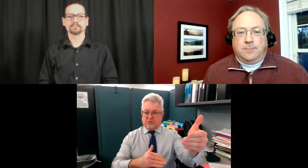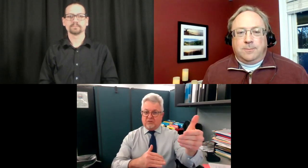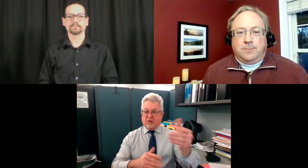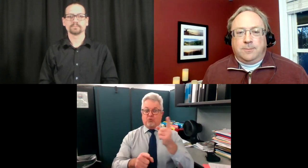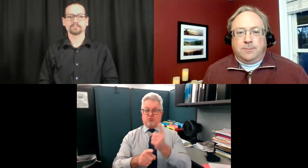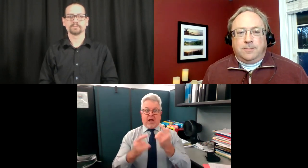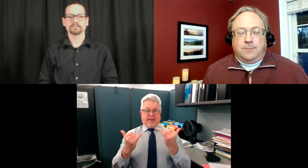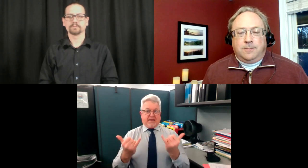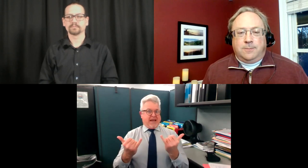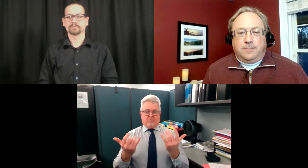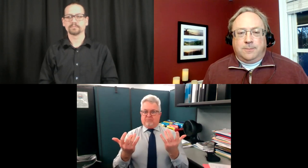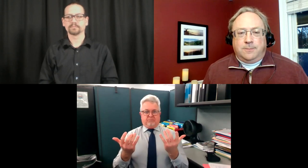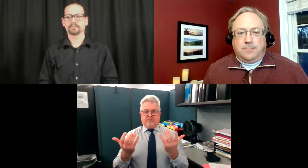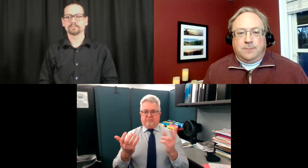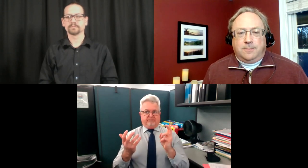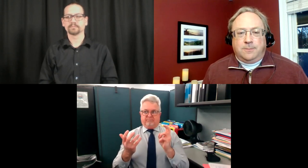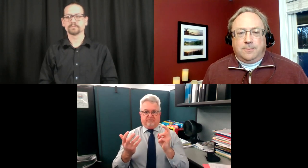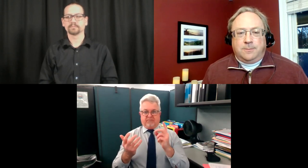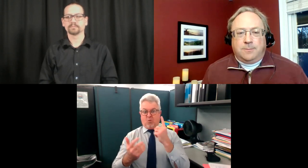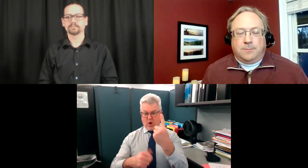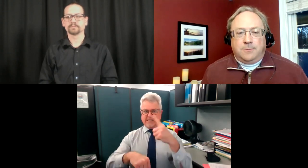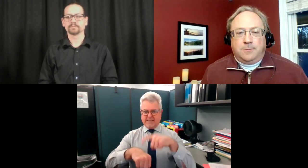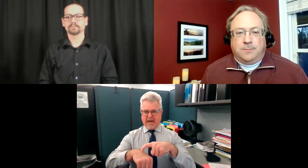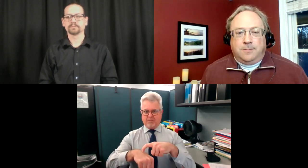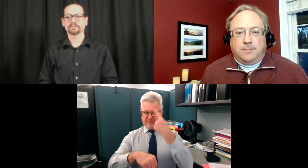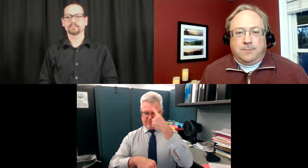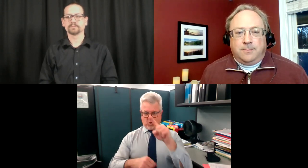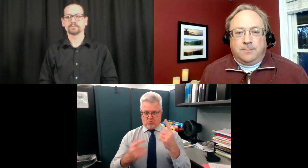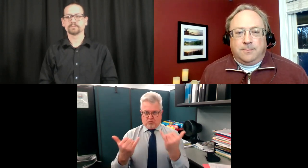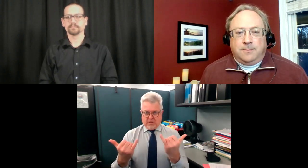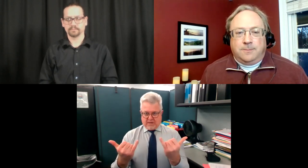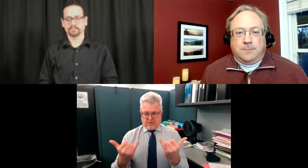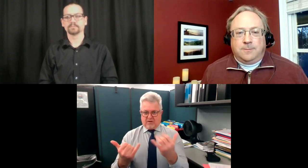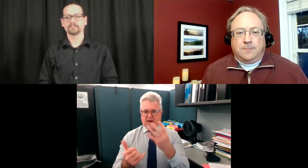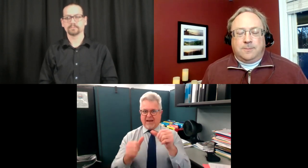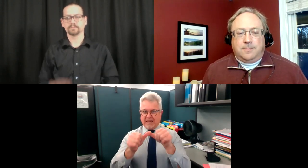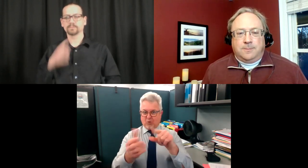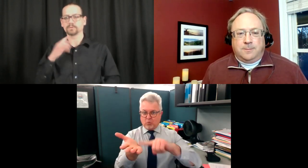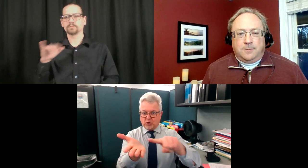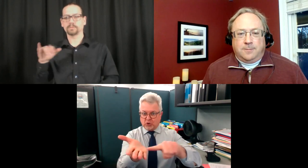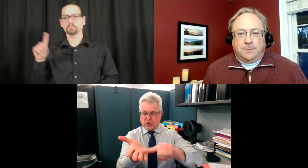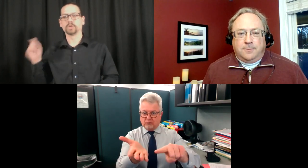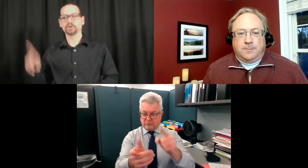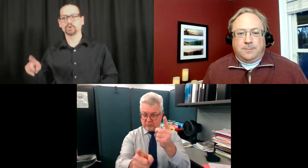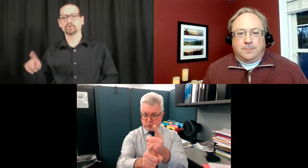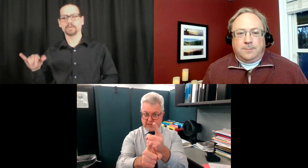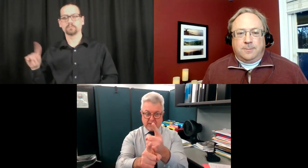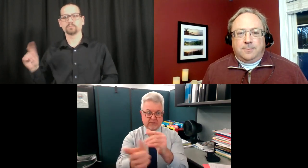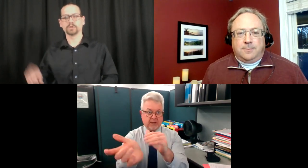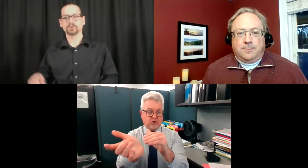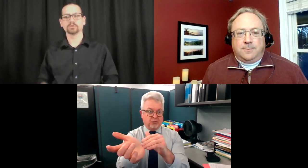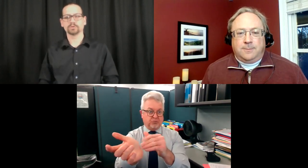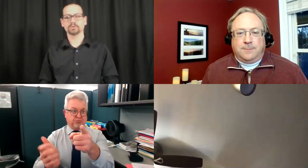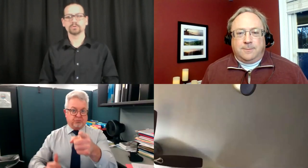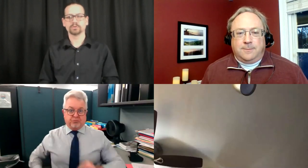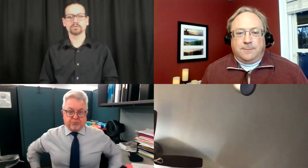Okay. We won't know the results of this vaccine. It's a one-time event for now. And we're going to